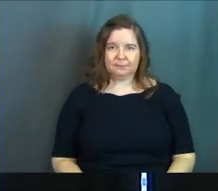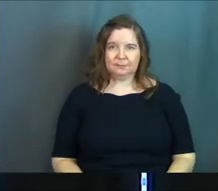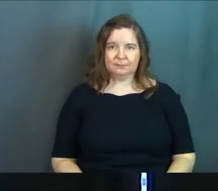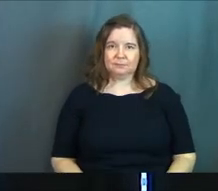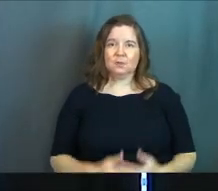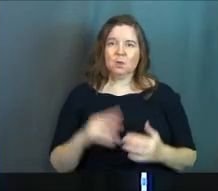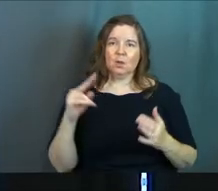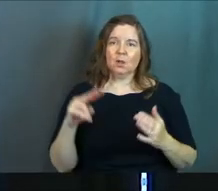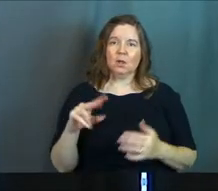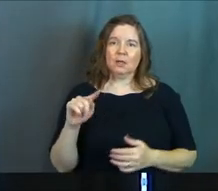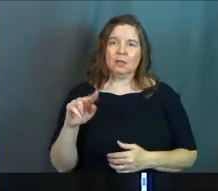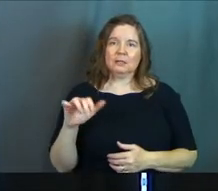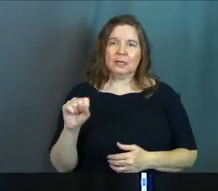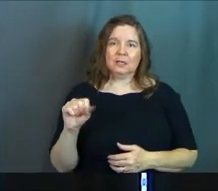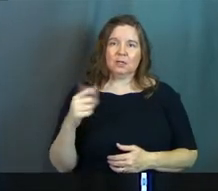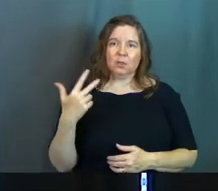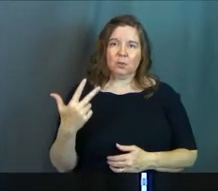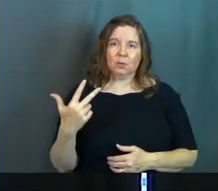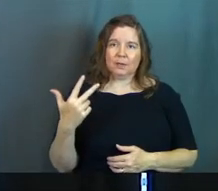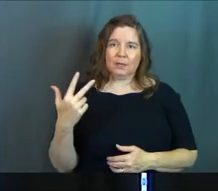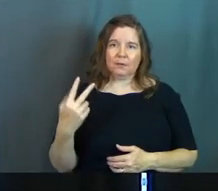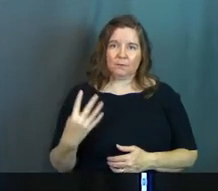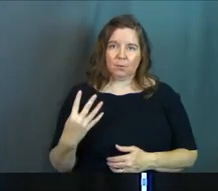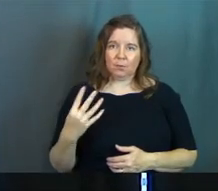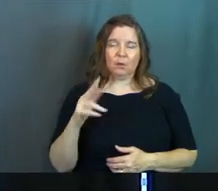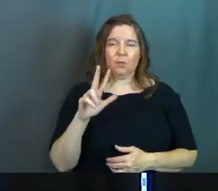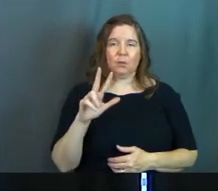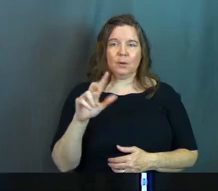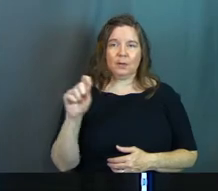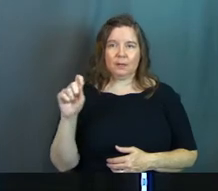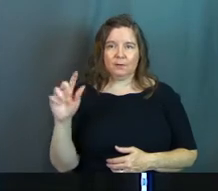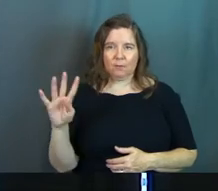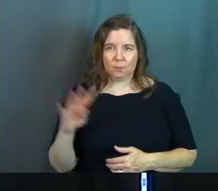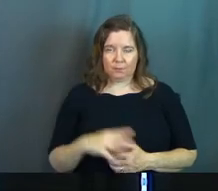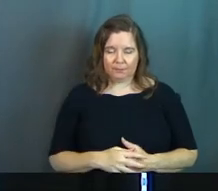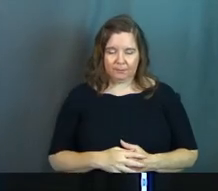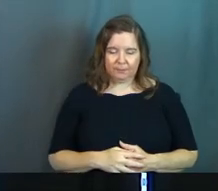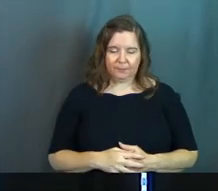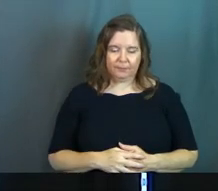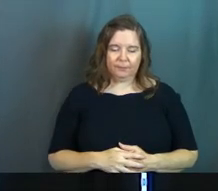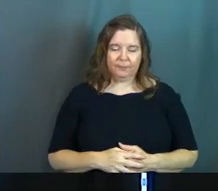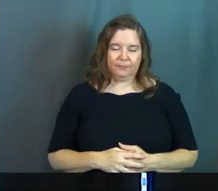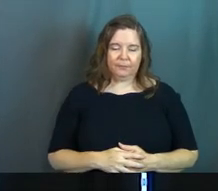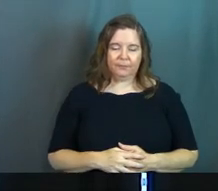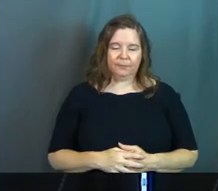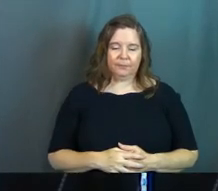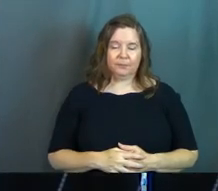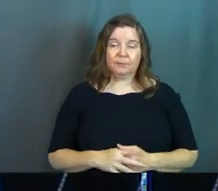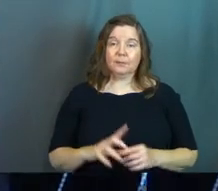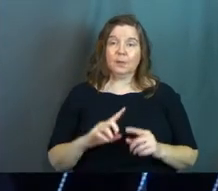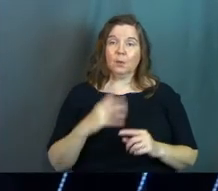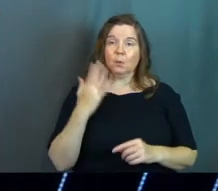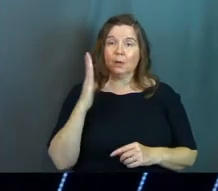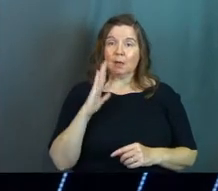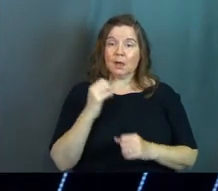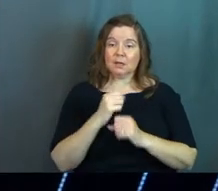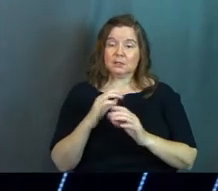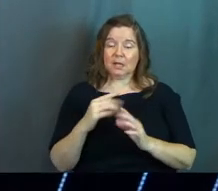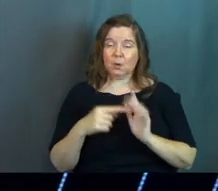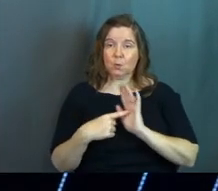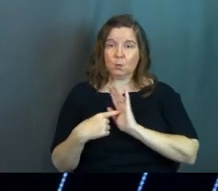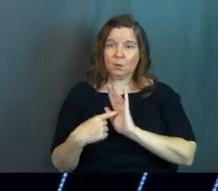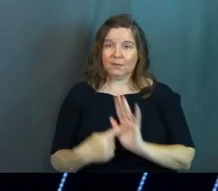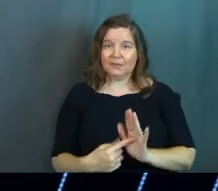So let's look at Titus 3, 4. And this is where it all turns around. But when God, our Savior